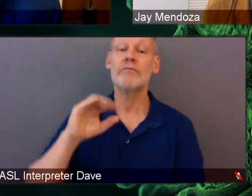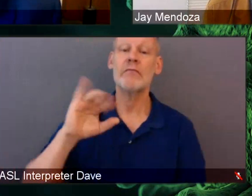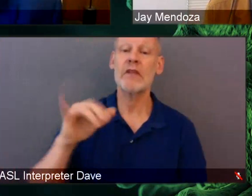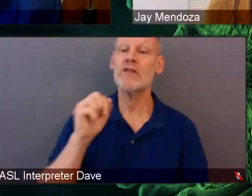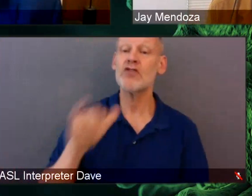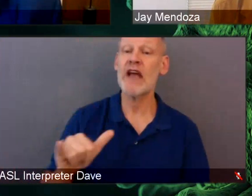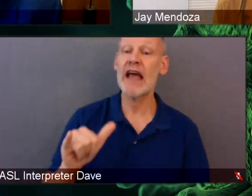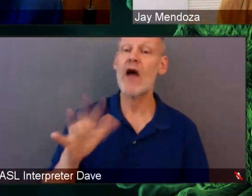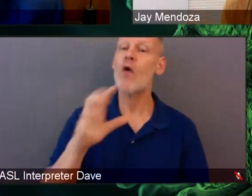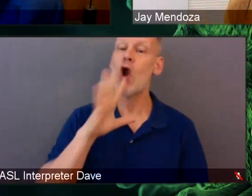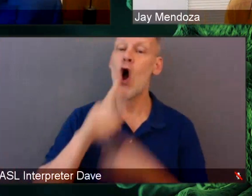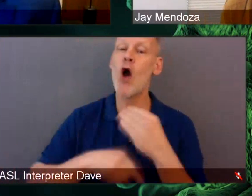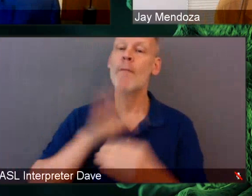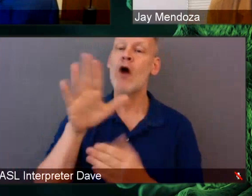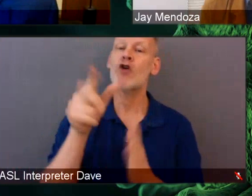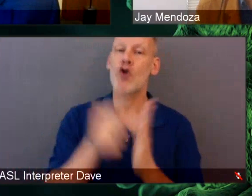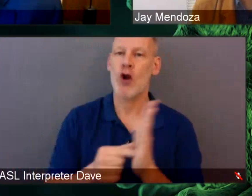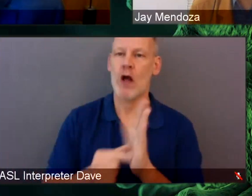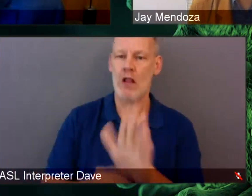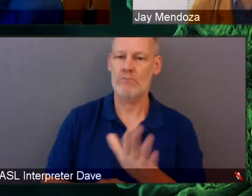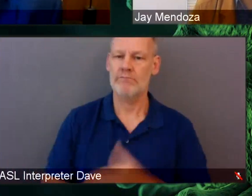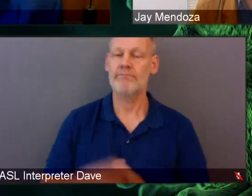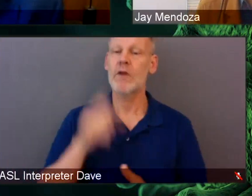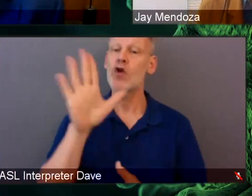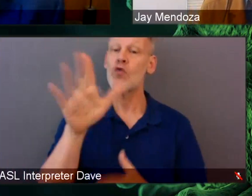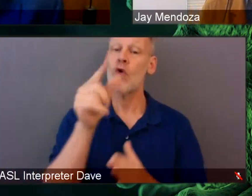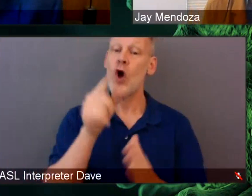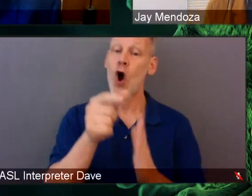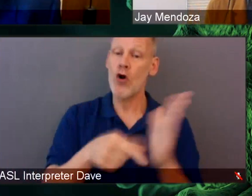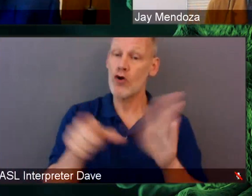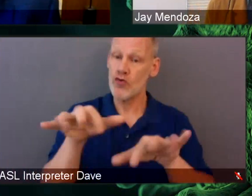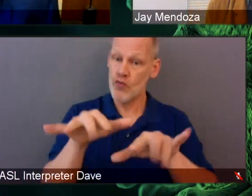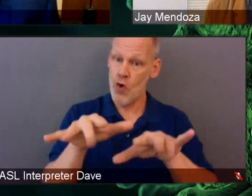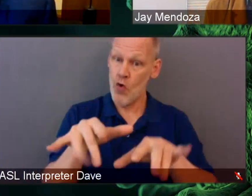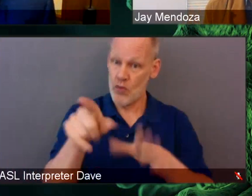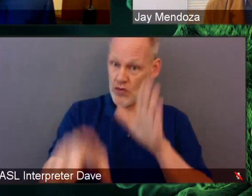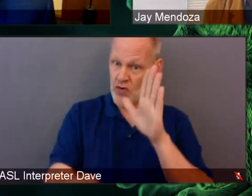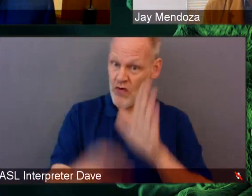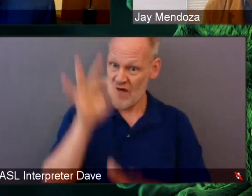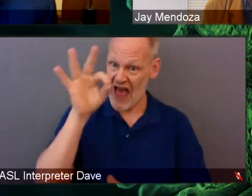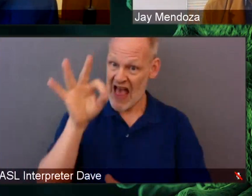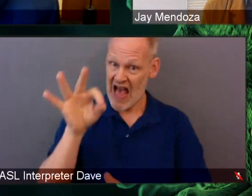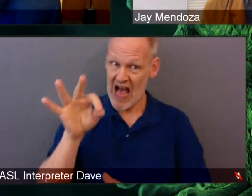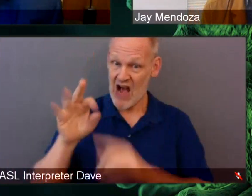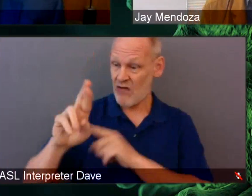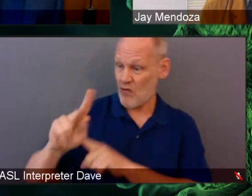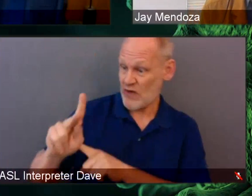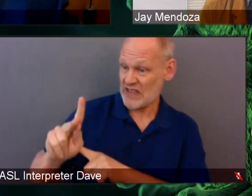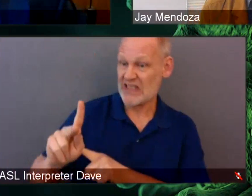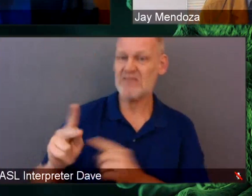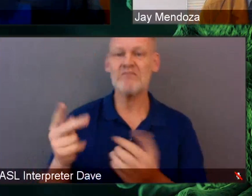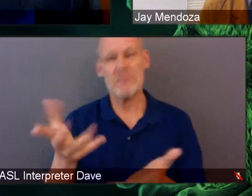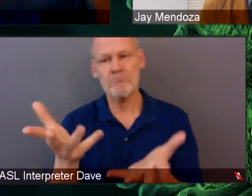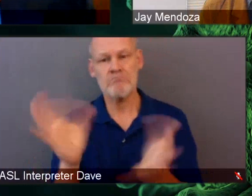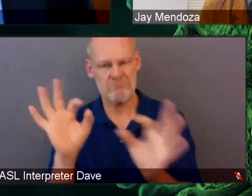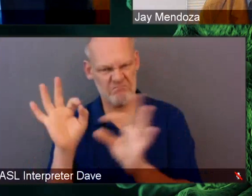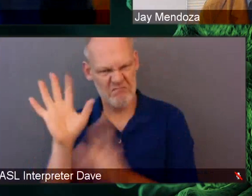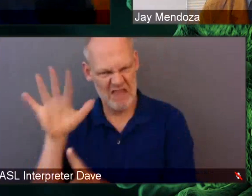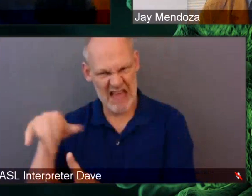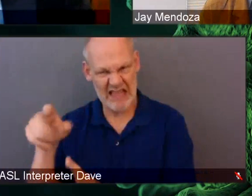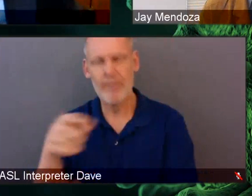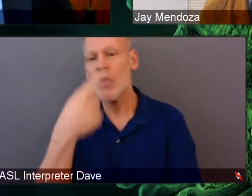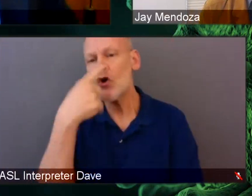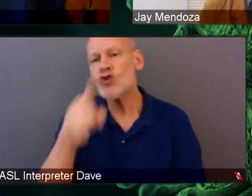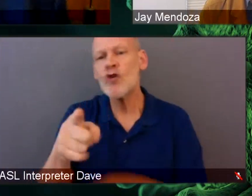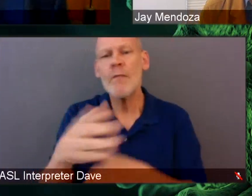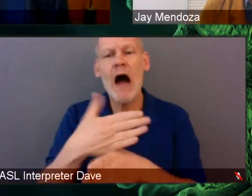catchment area, and you found this increased risk. How do you think, just thinking about our grant submission, and as we get ready to report